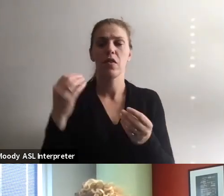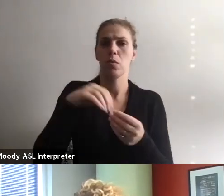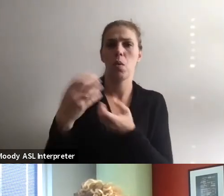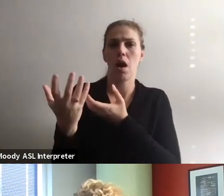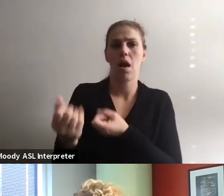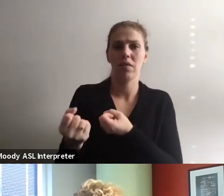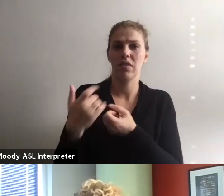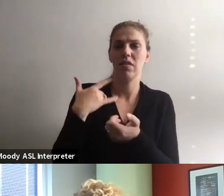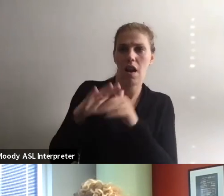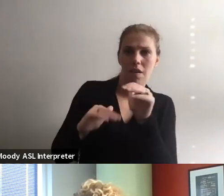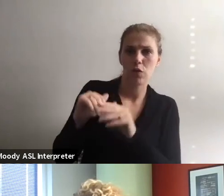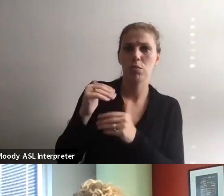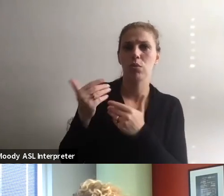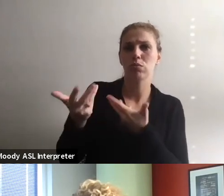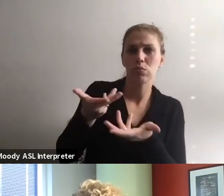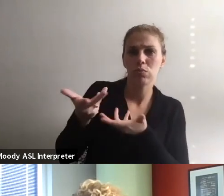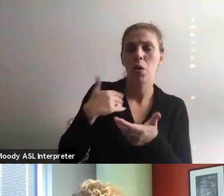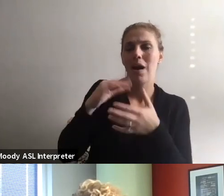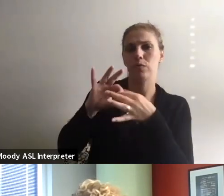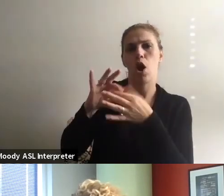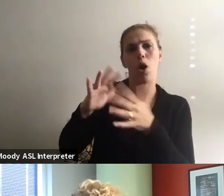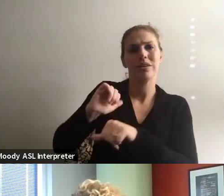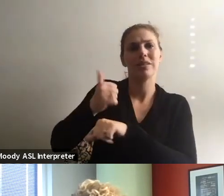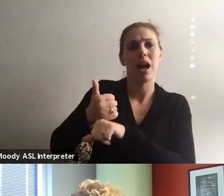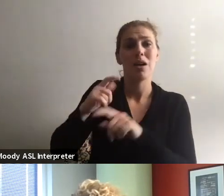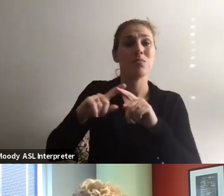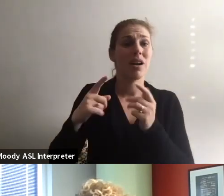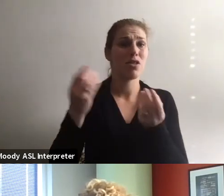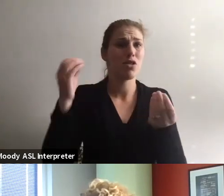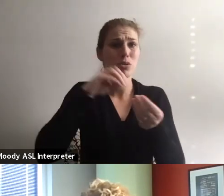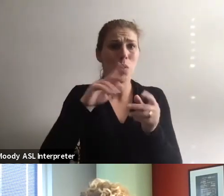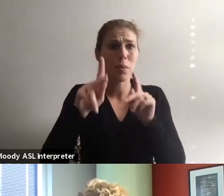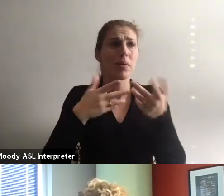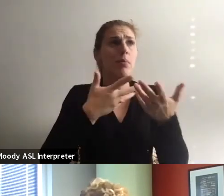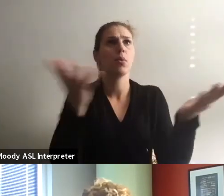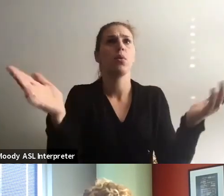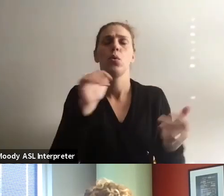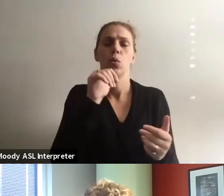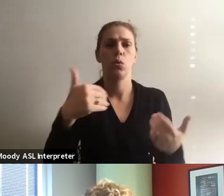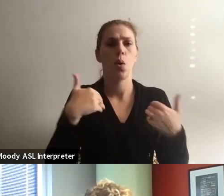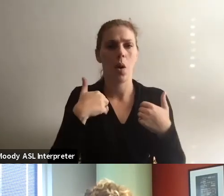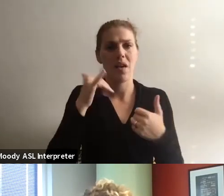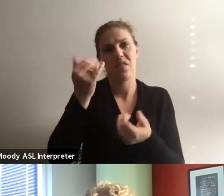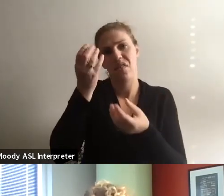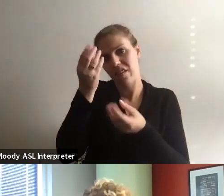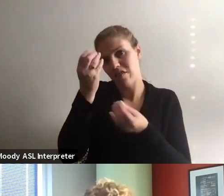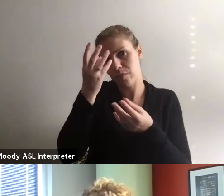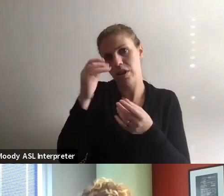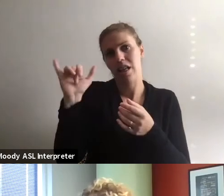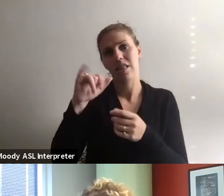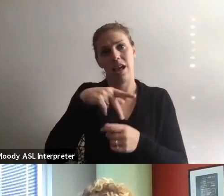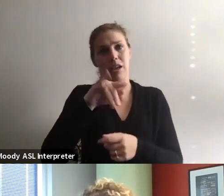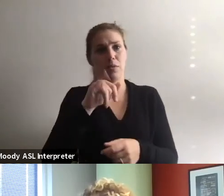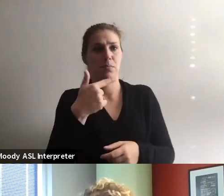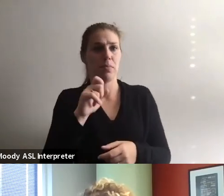with, because, you know, there is that relationship, but there's a lot more people out there that don't receive the information, as Paige mentioned,